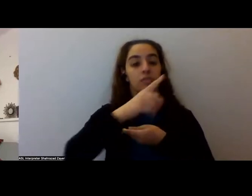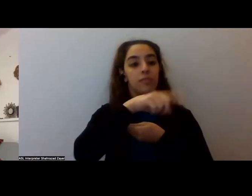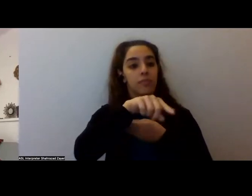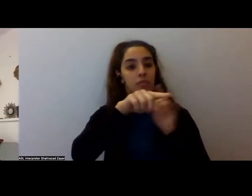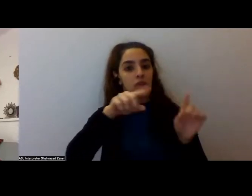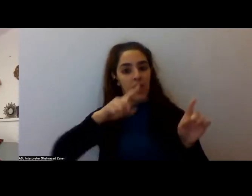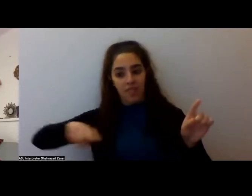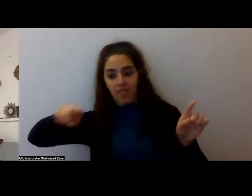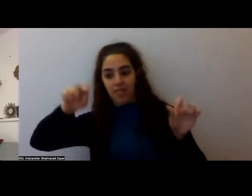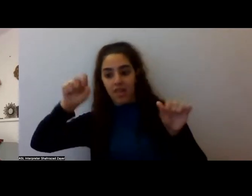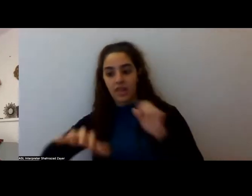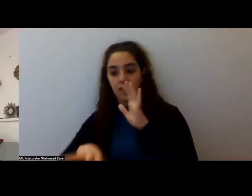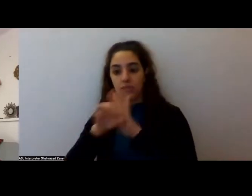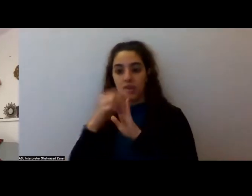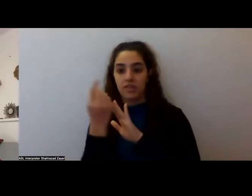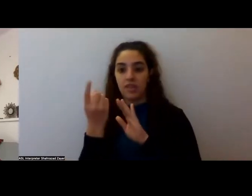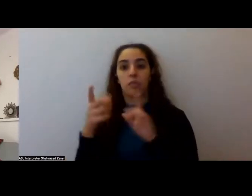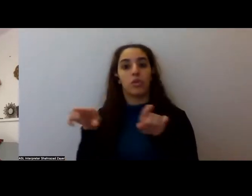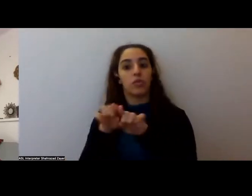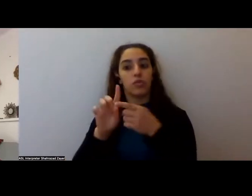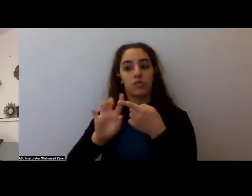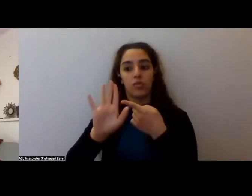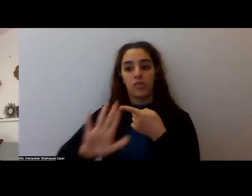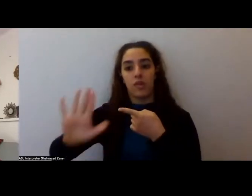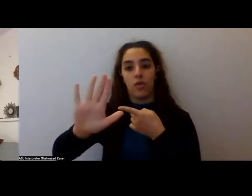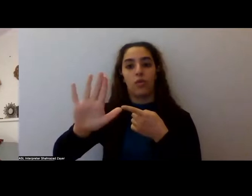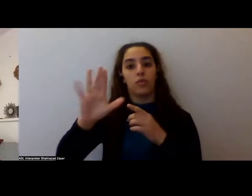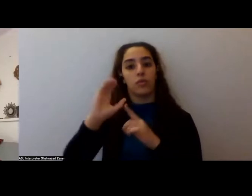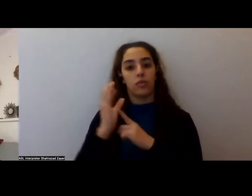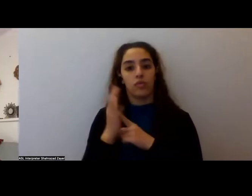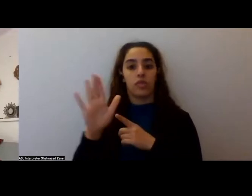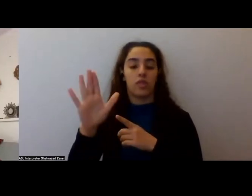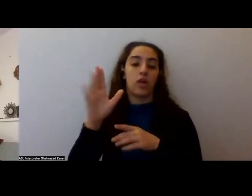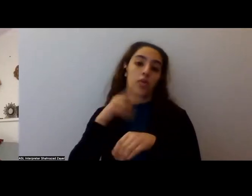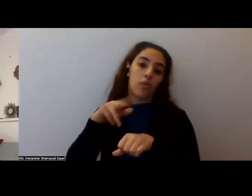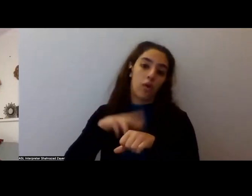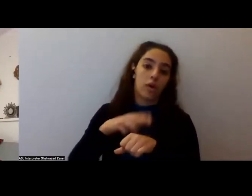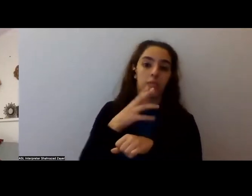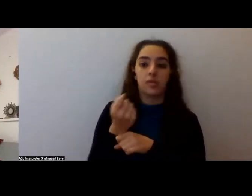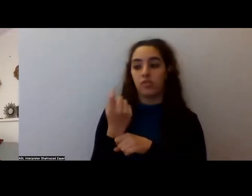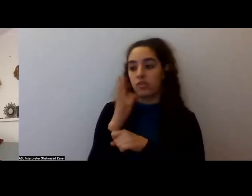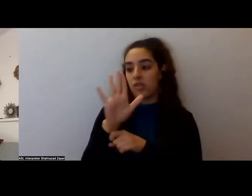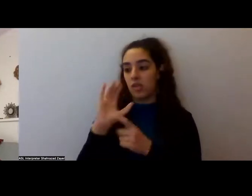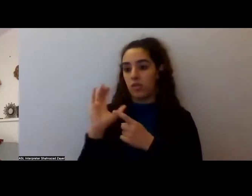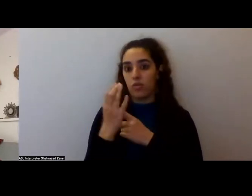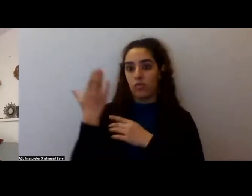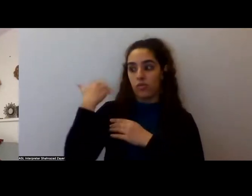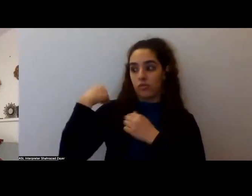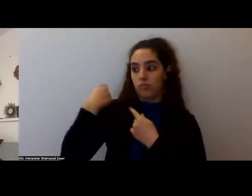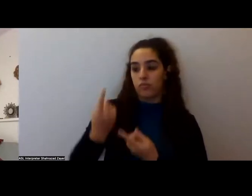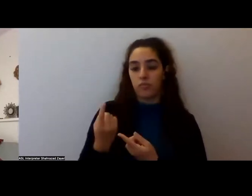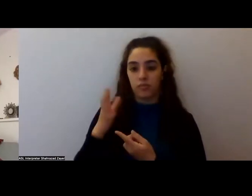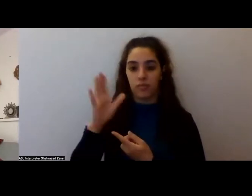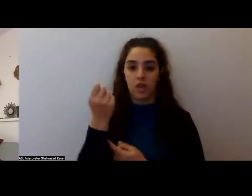a therapist that is closer to their own culture and their own cultural norms and understandings of healing. And that has been a huge movement in, uh,